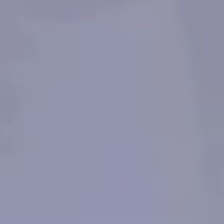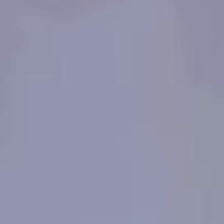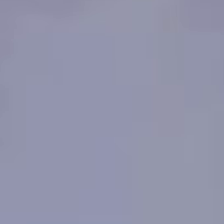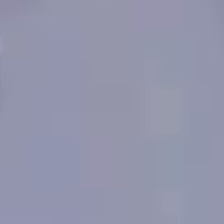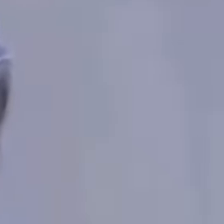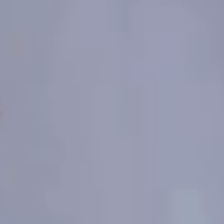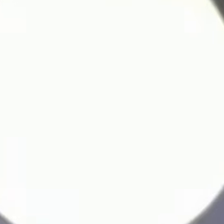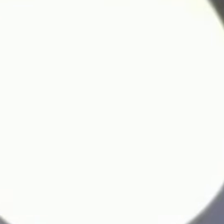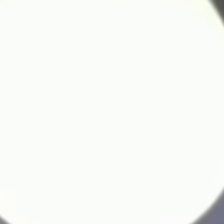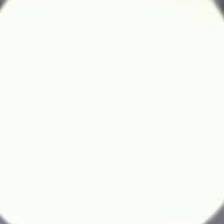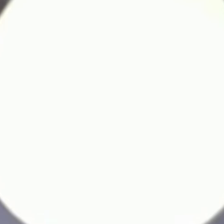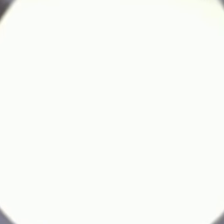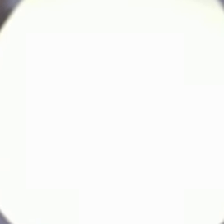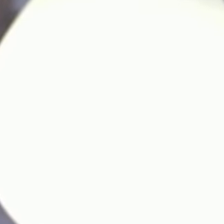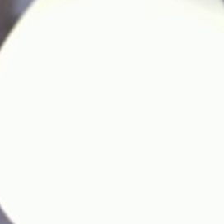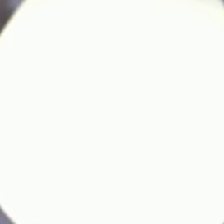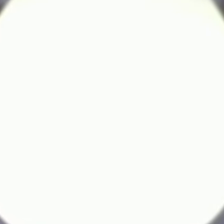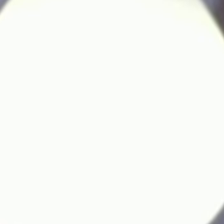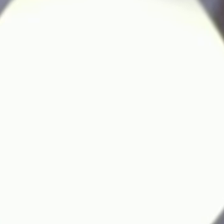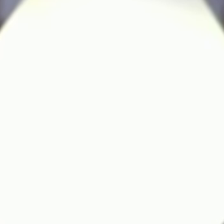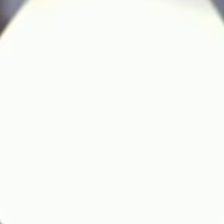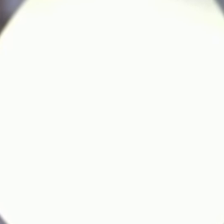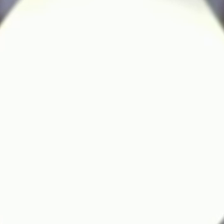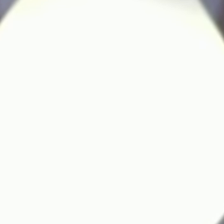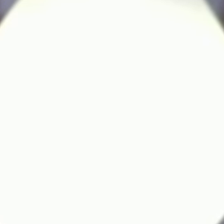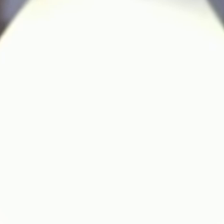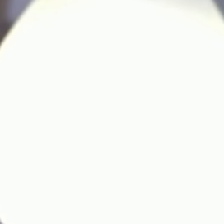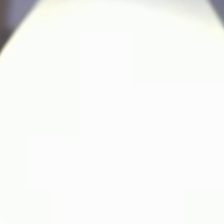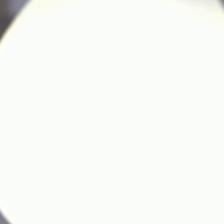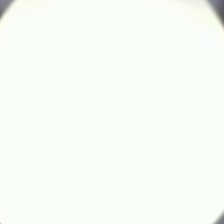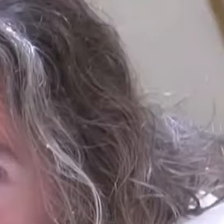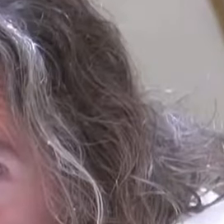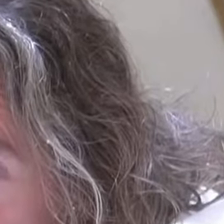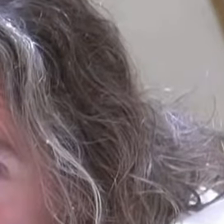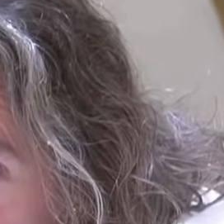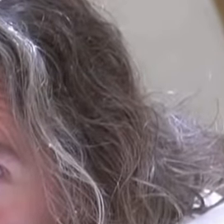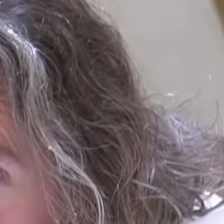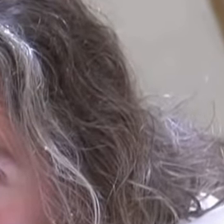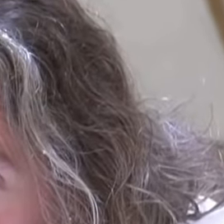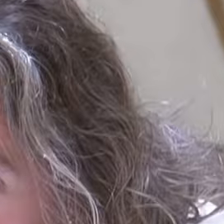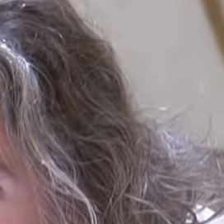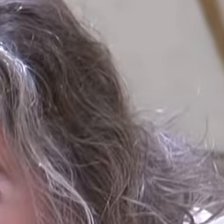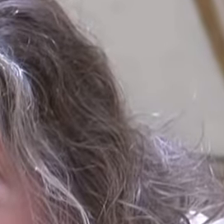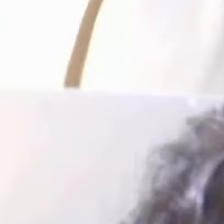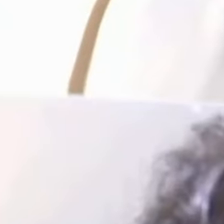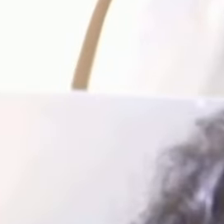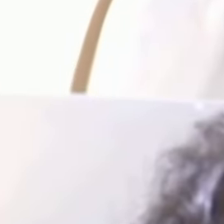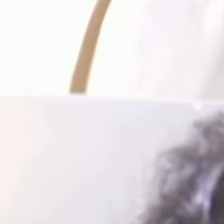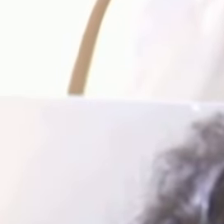Three, four... The four of are over, so people don't not many people? Just with your spierscheur.